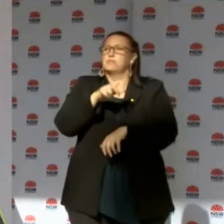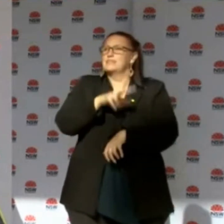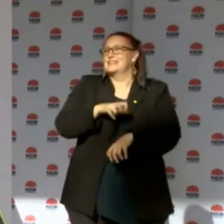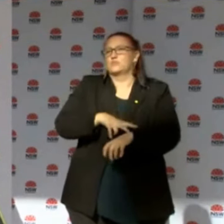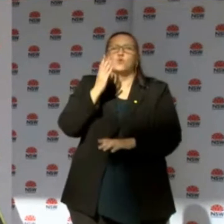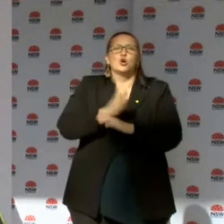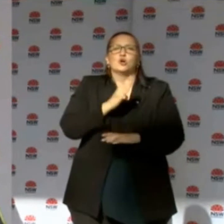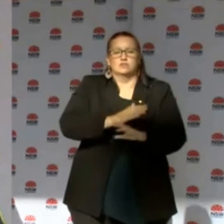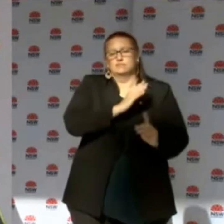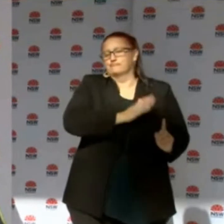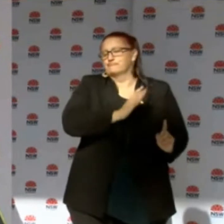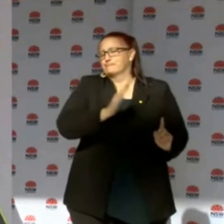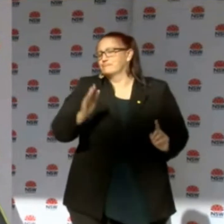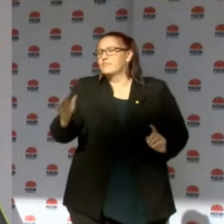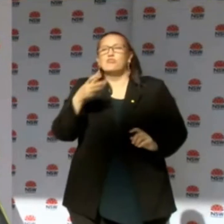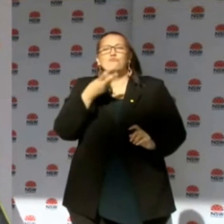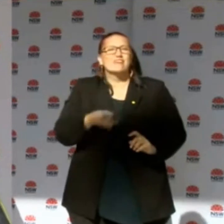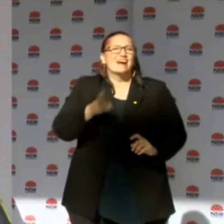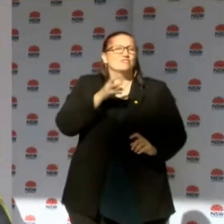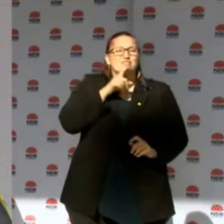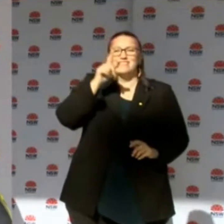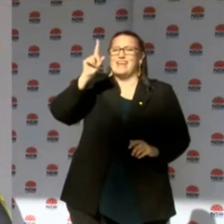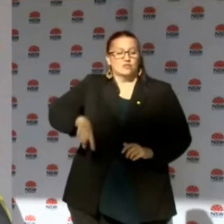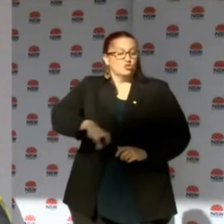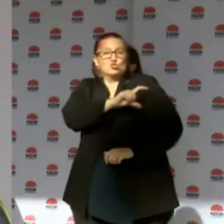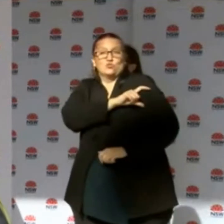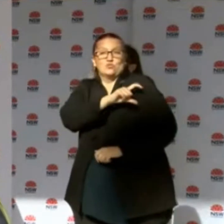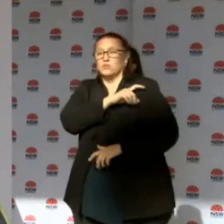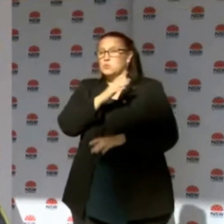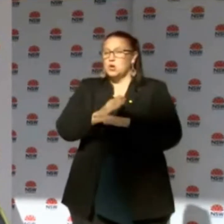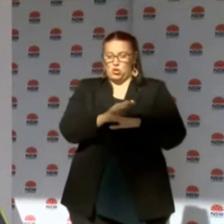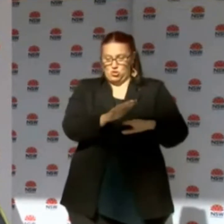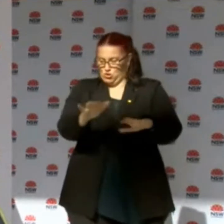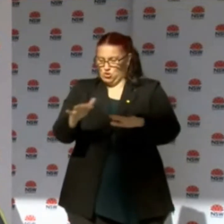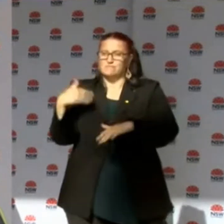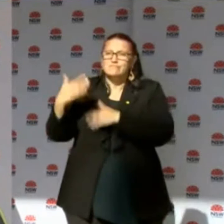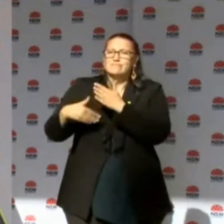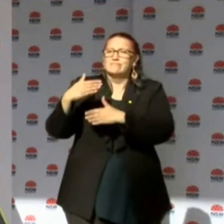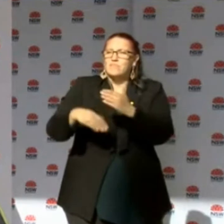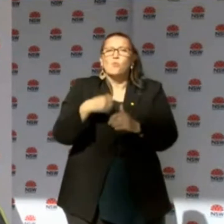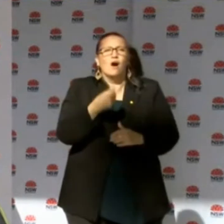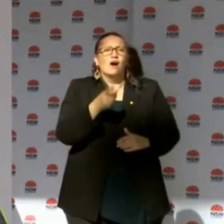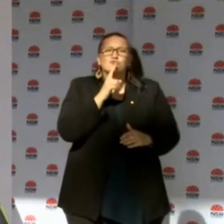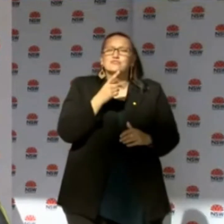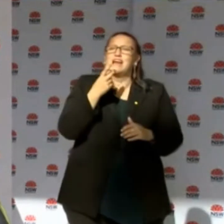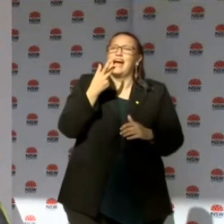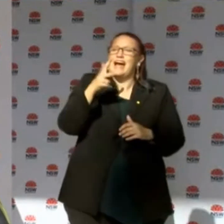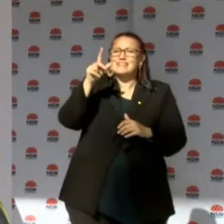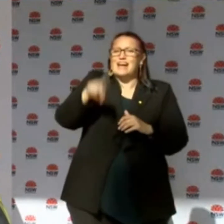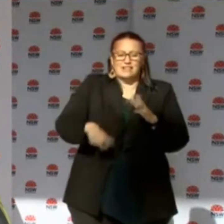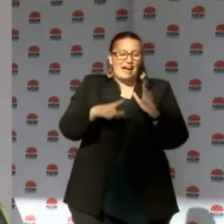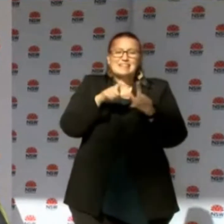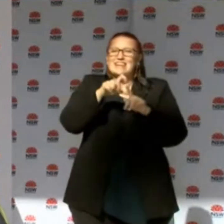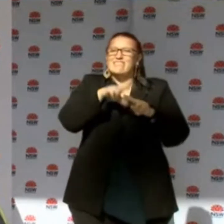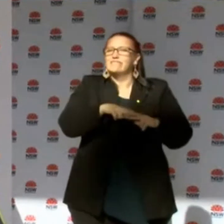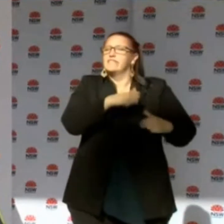300,000 security shifts, almost 100,000 ADF shifts and then you